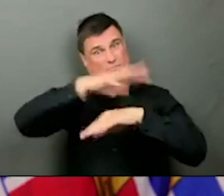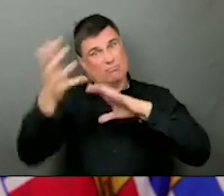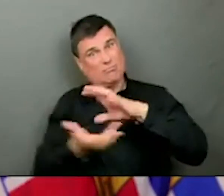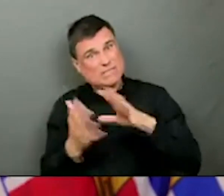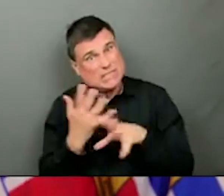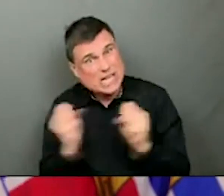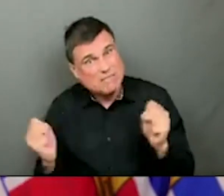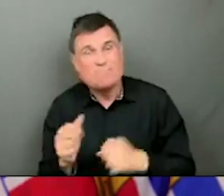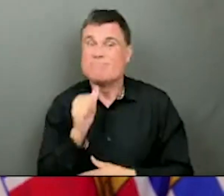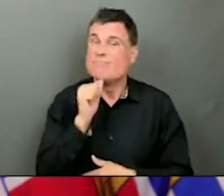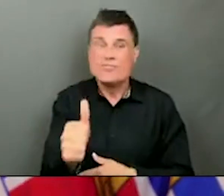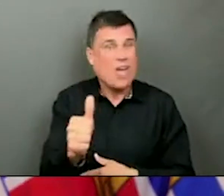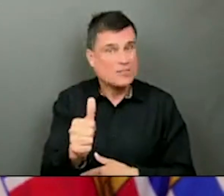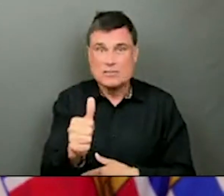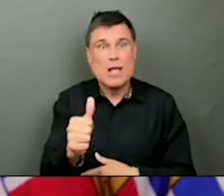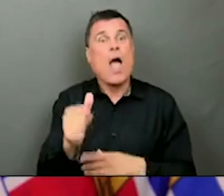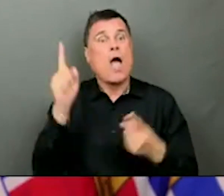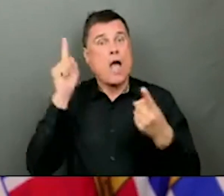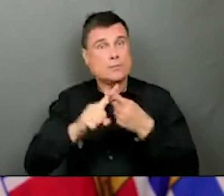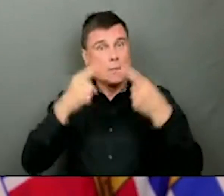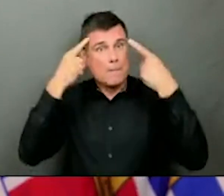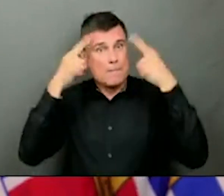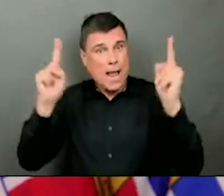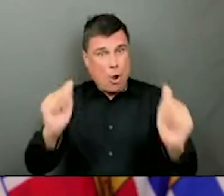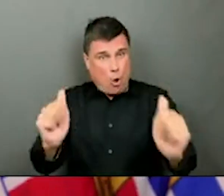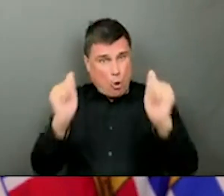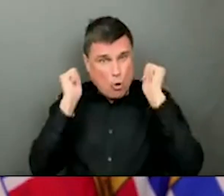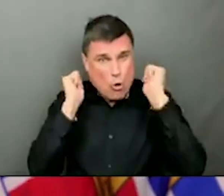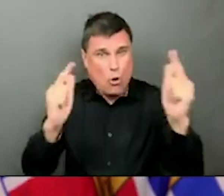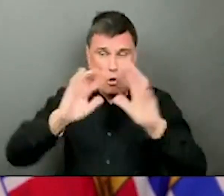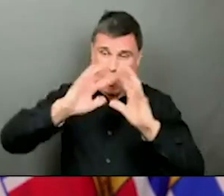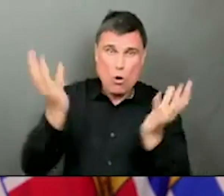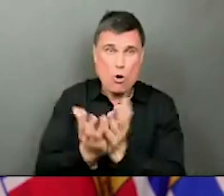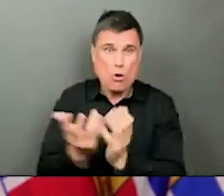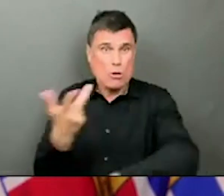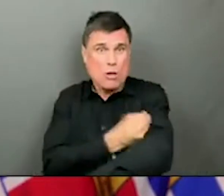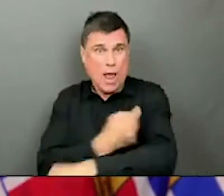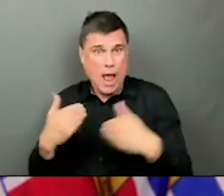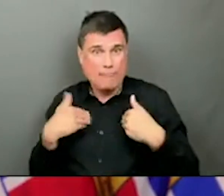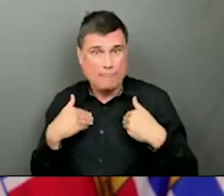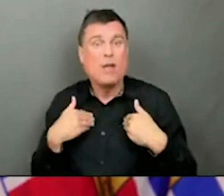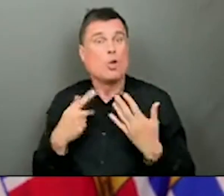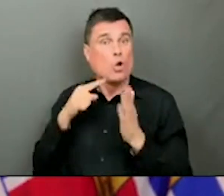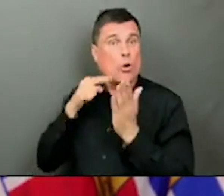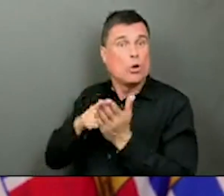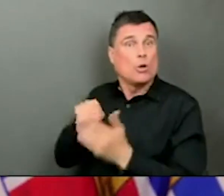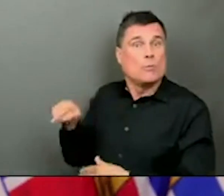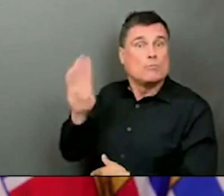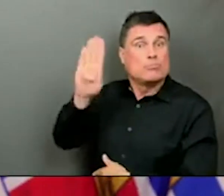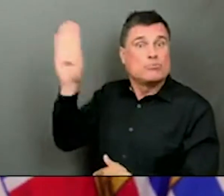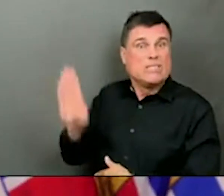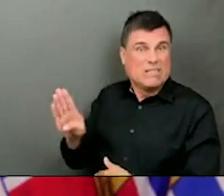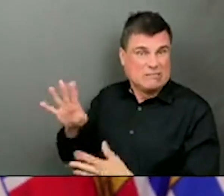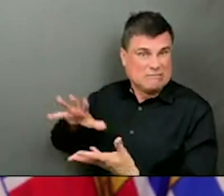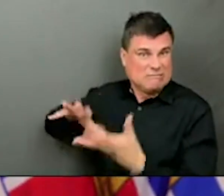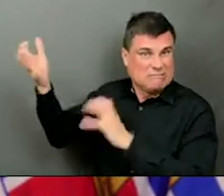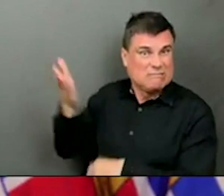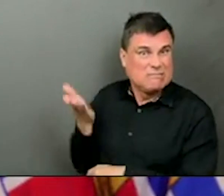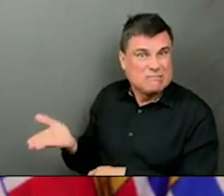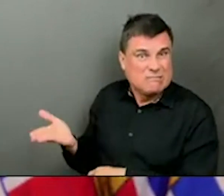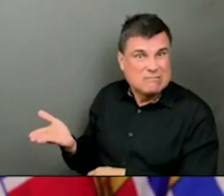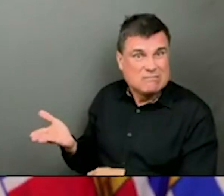right now. We're seeing it in some countries that had previously not had severe outbreaks in Vietnam and